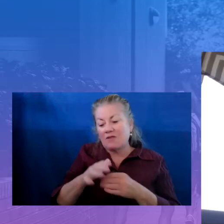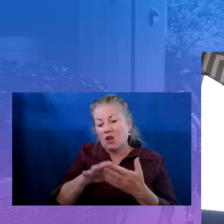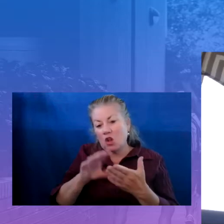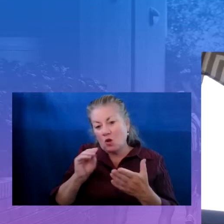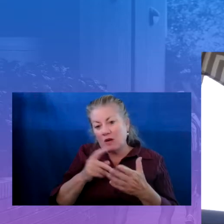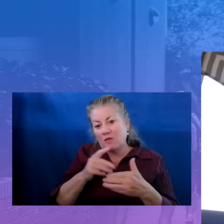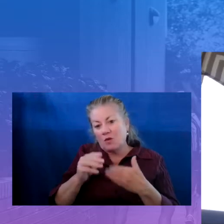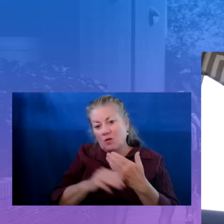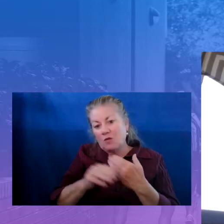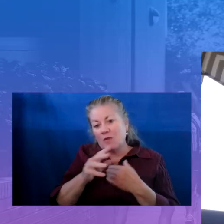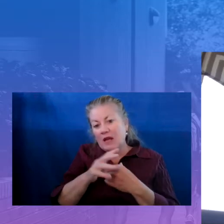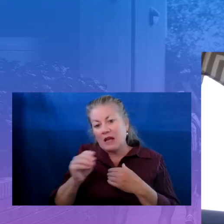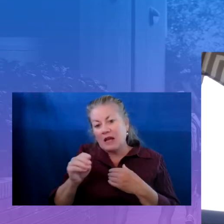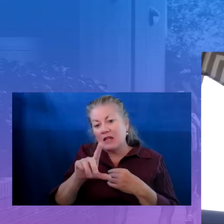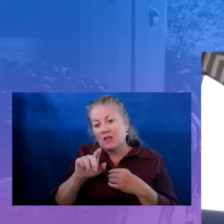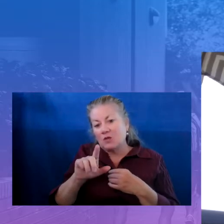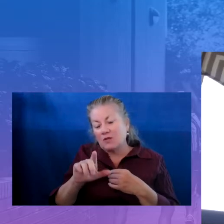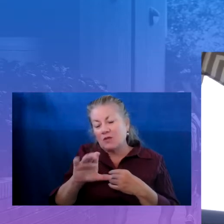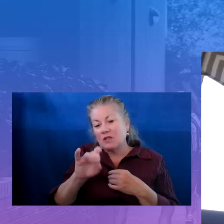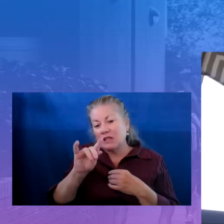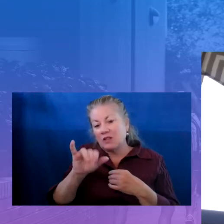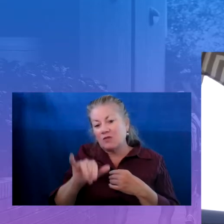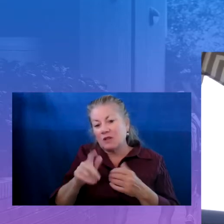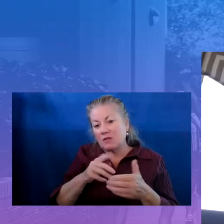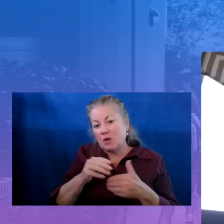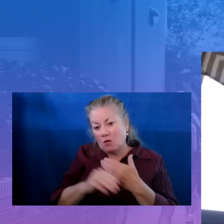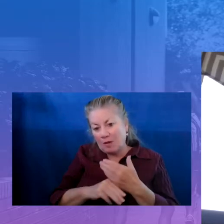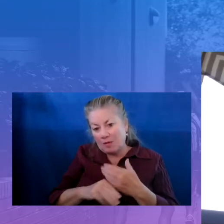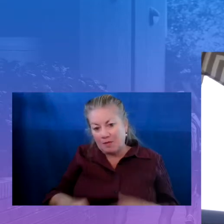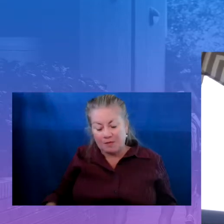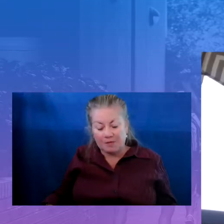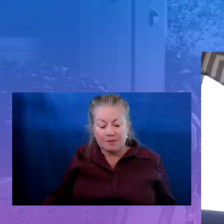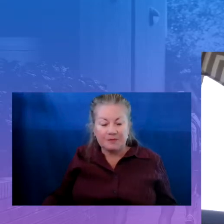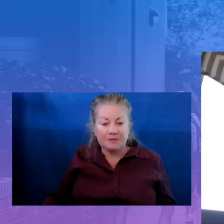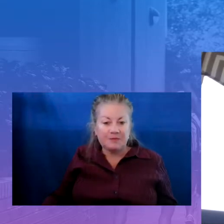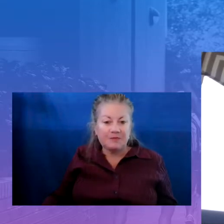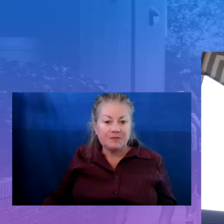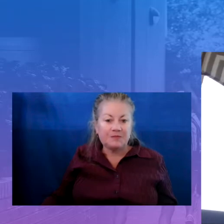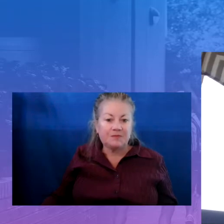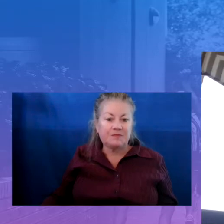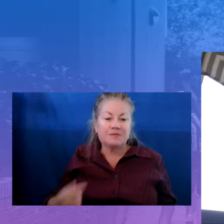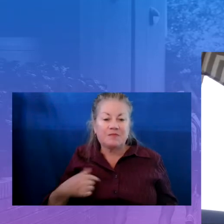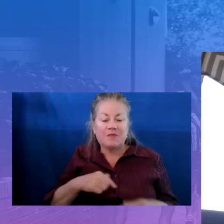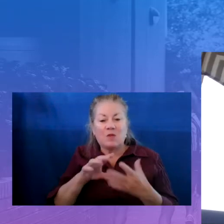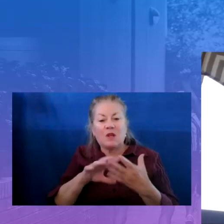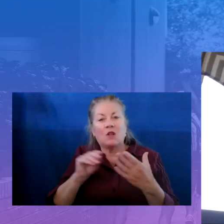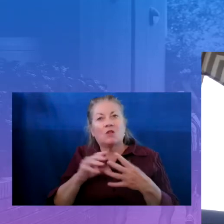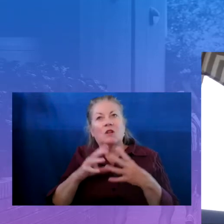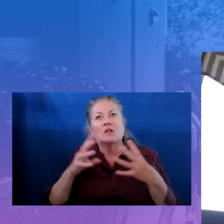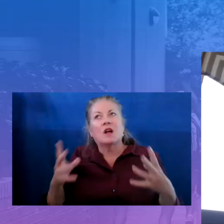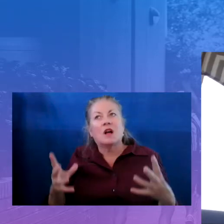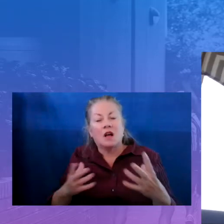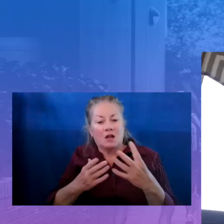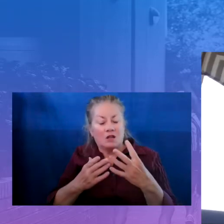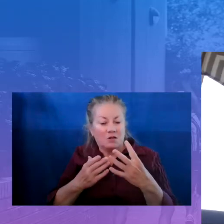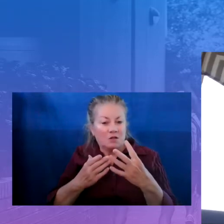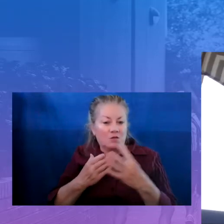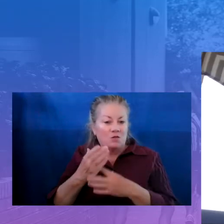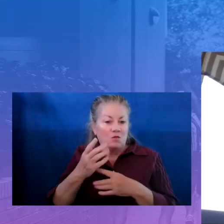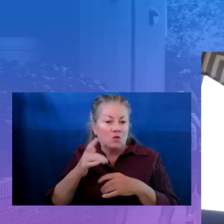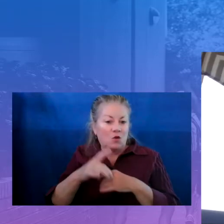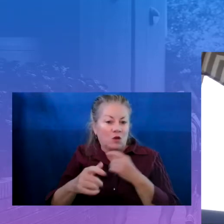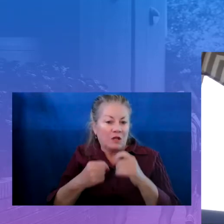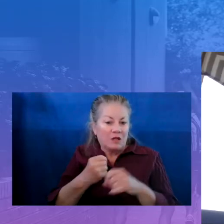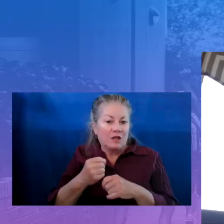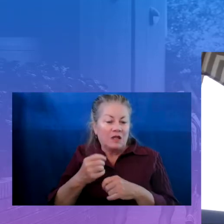21st century programs. So we learned a lot during those early years. And a teacher walkout in 2018 helped